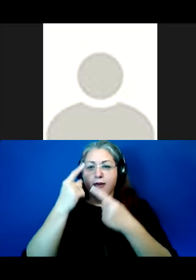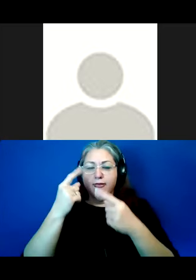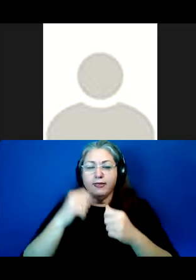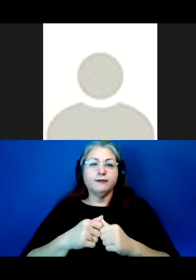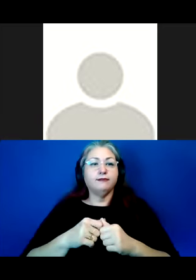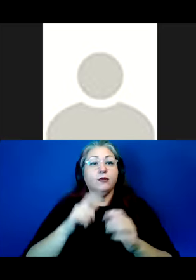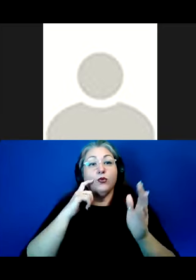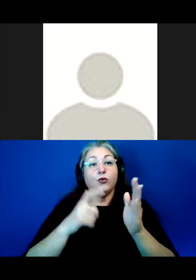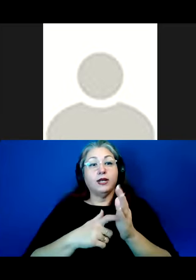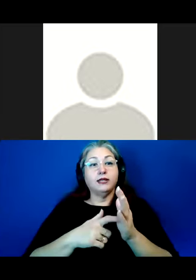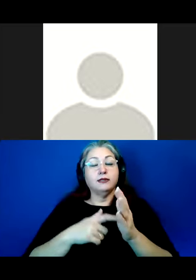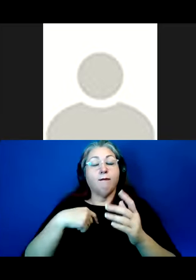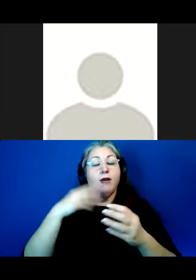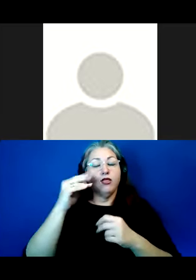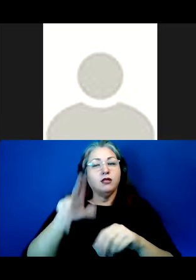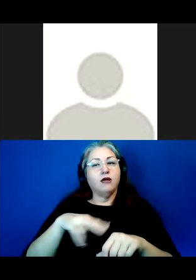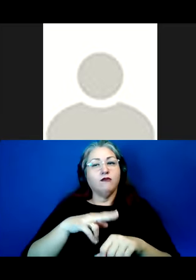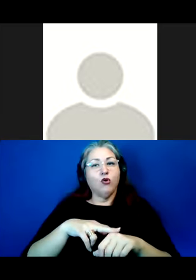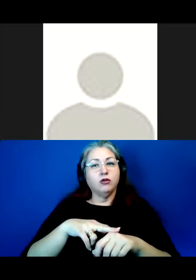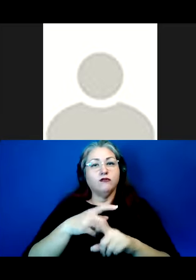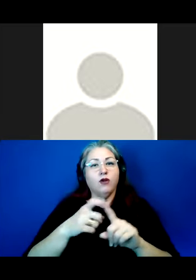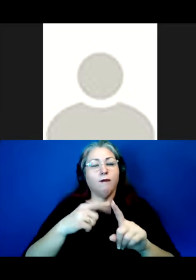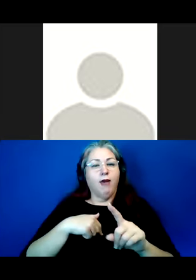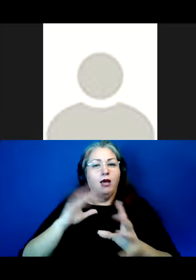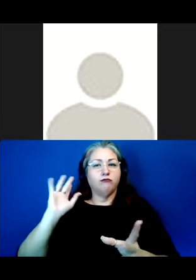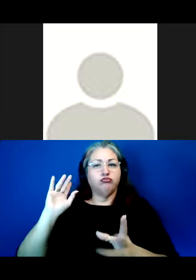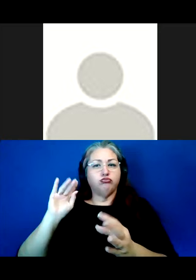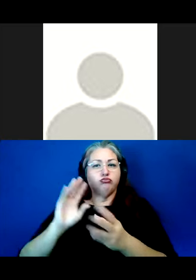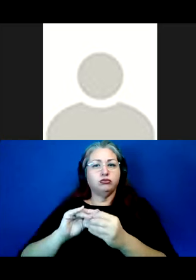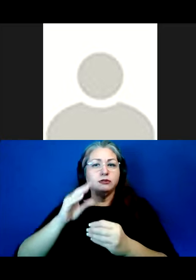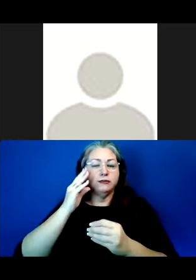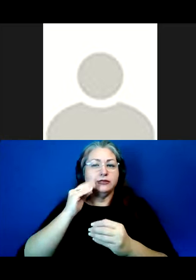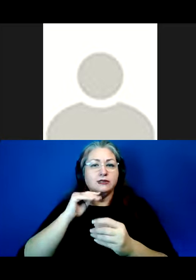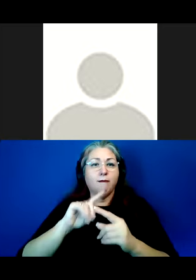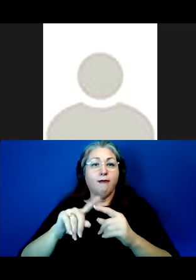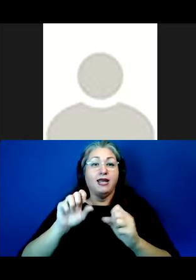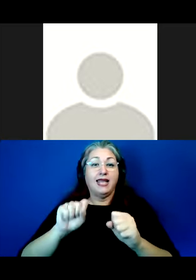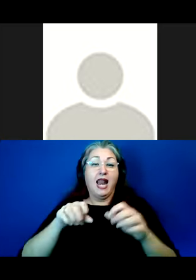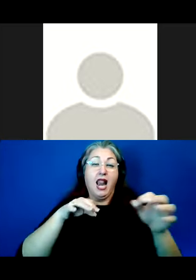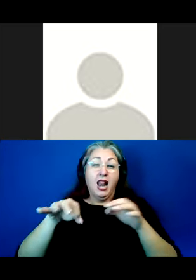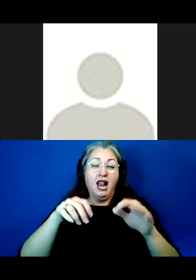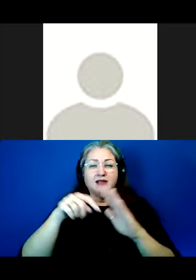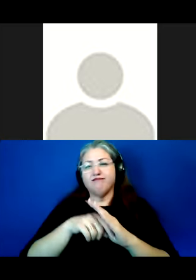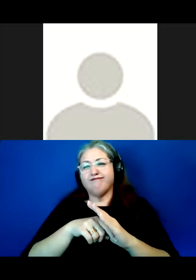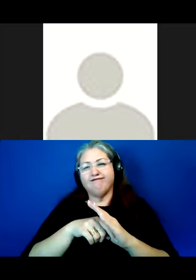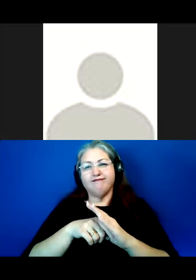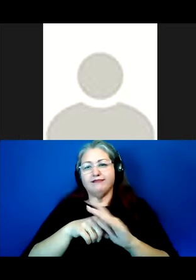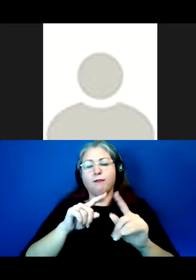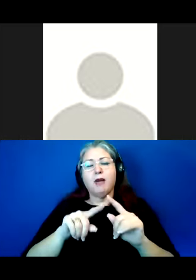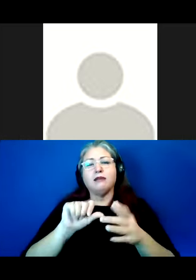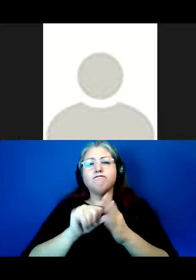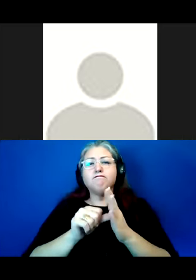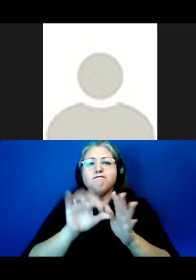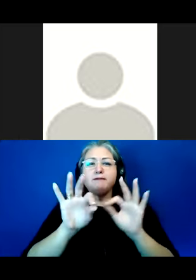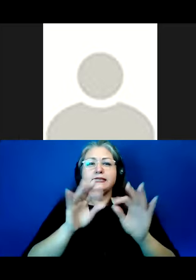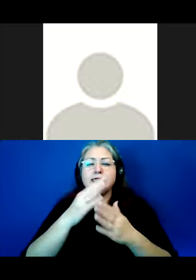Please recognize that my thoughts are, of course, informed by all of my experiences, many of which I won't have a chance to go into. But I do want to highlight a few key